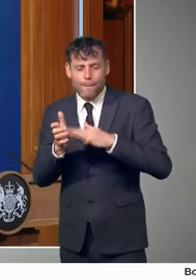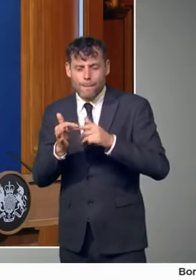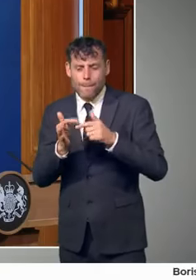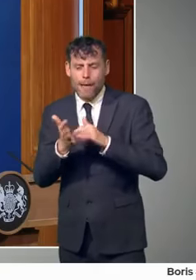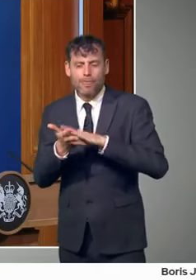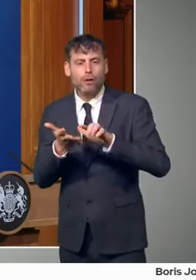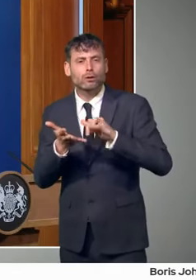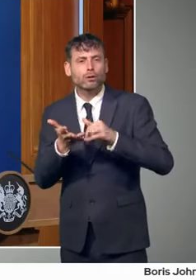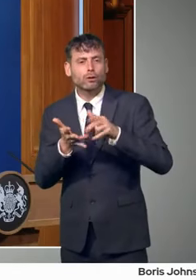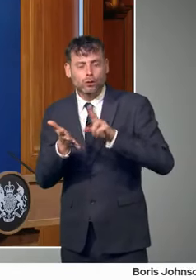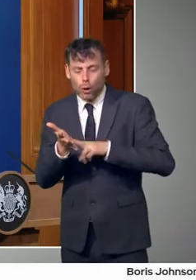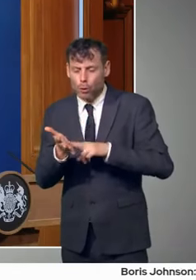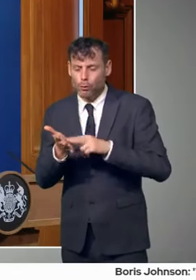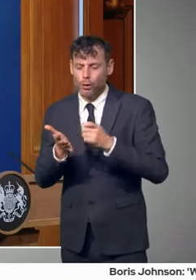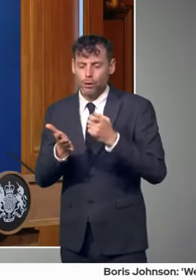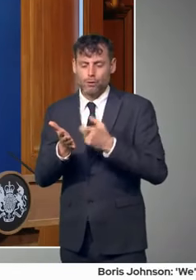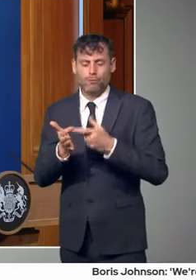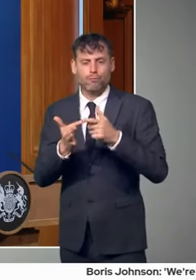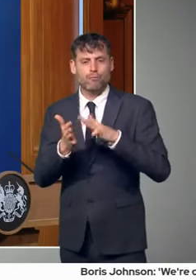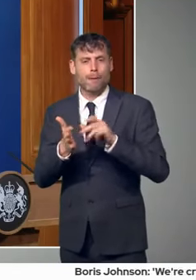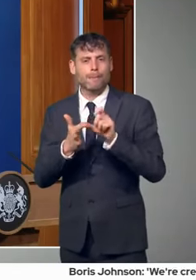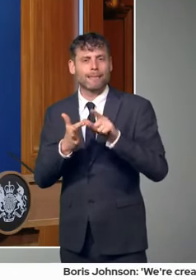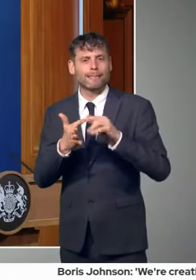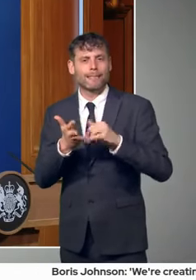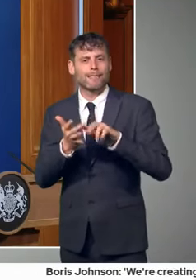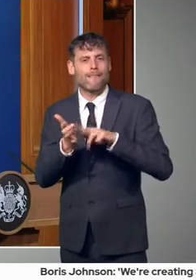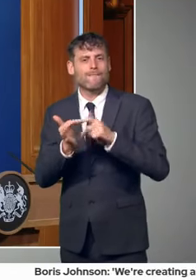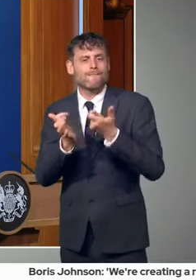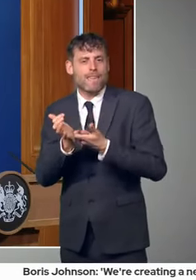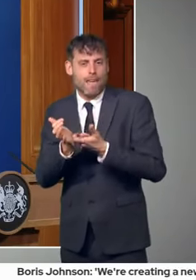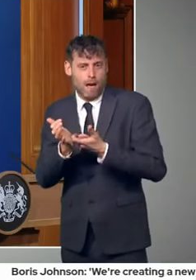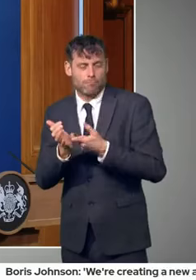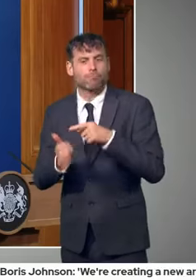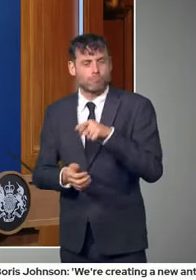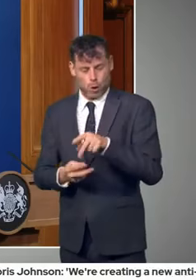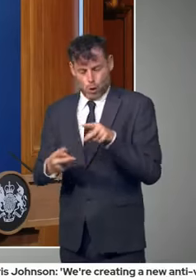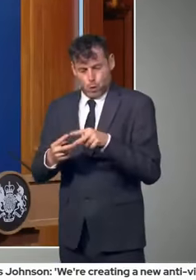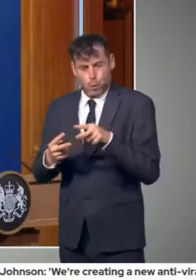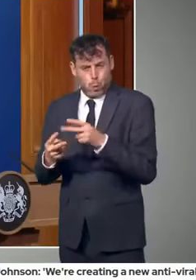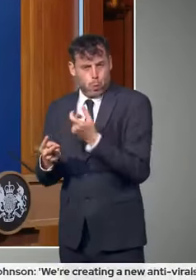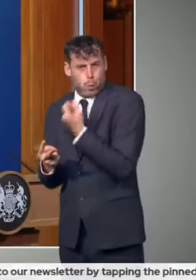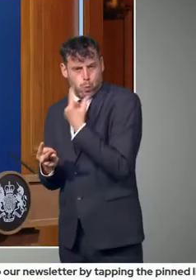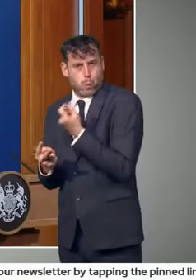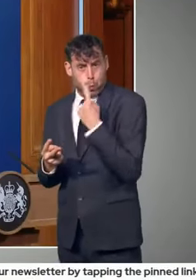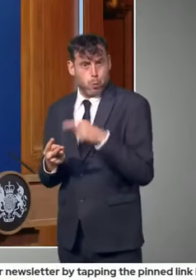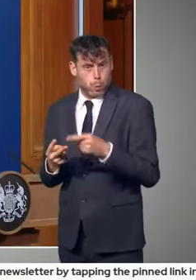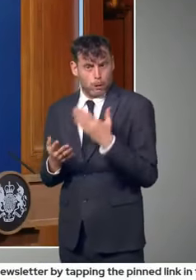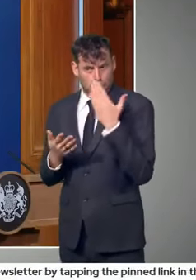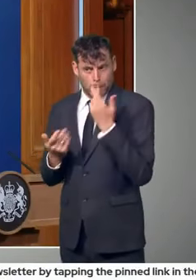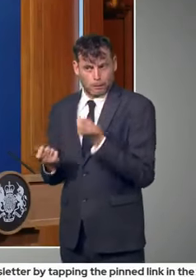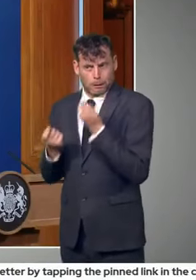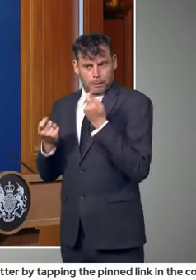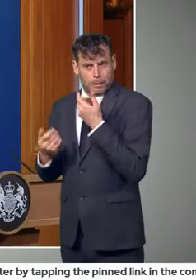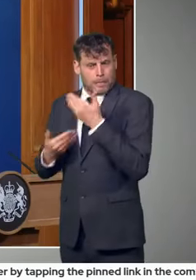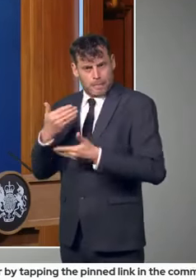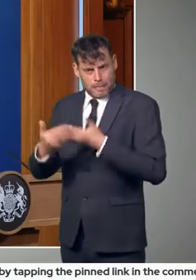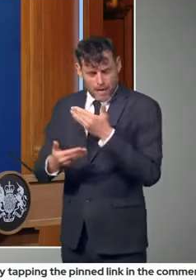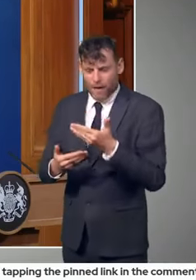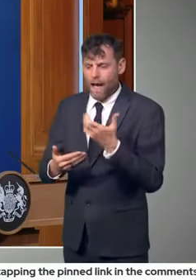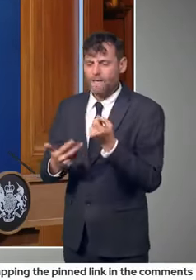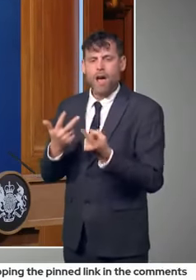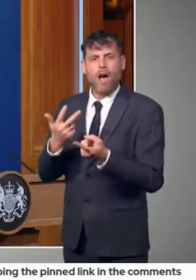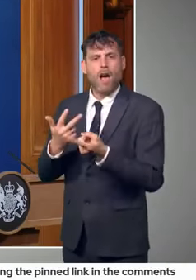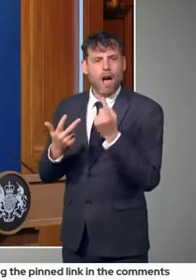And then there are various other treatments with names that are sounding a bit like Aztec divinities,